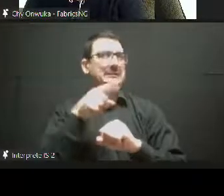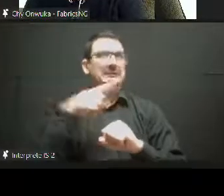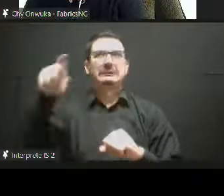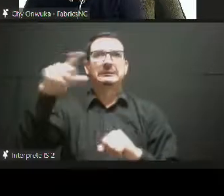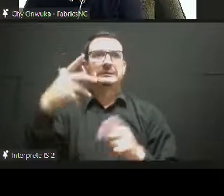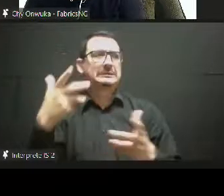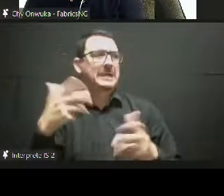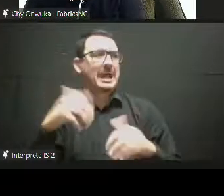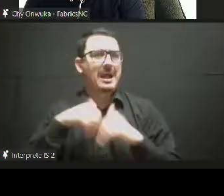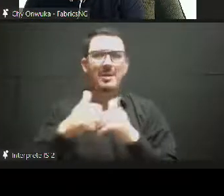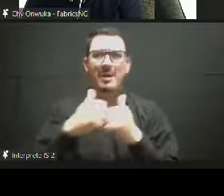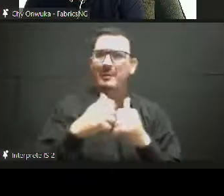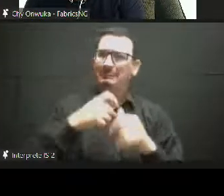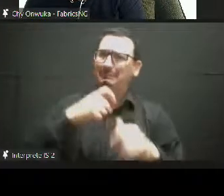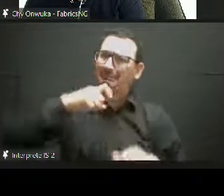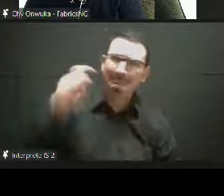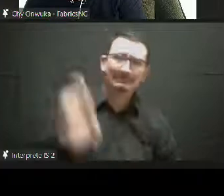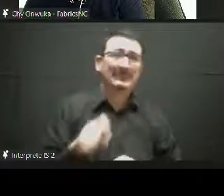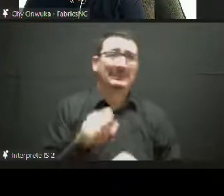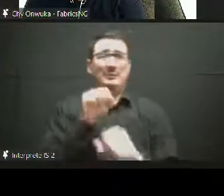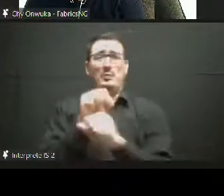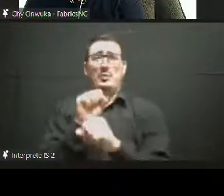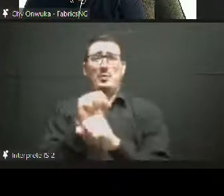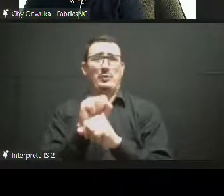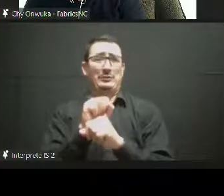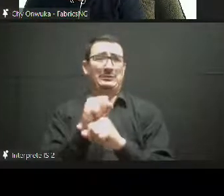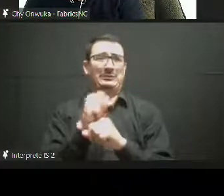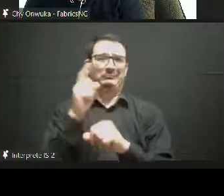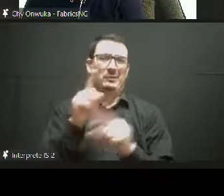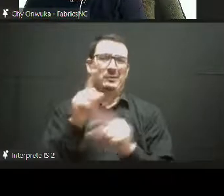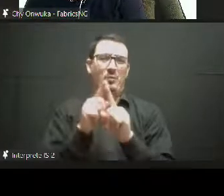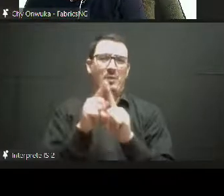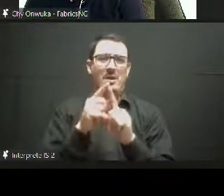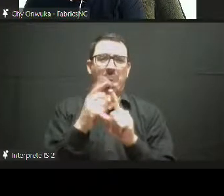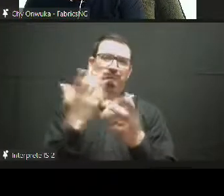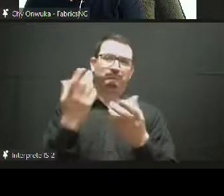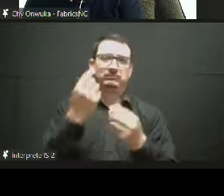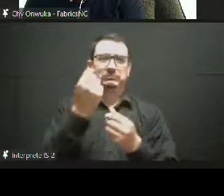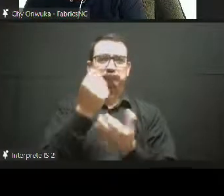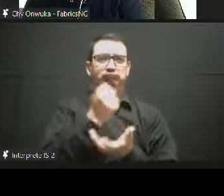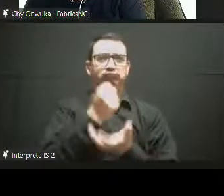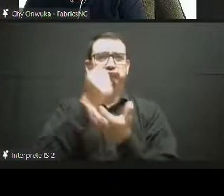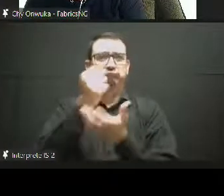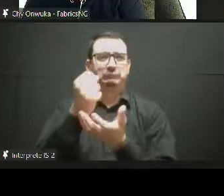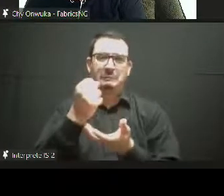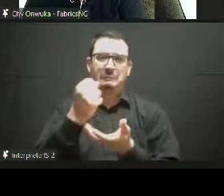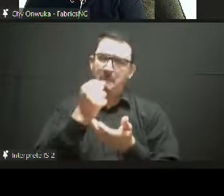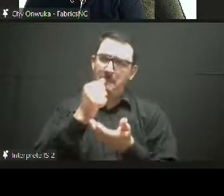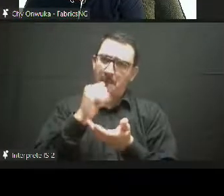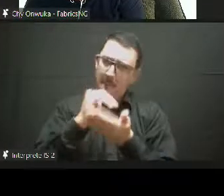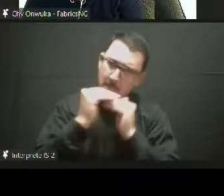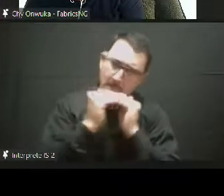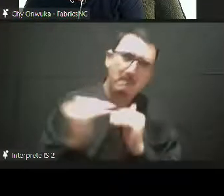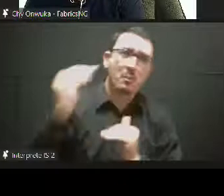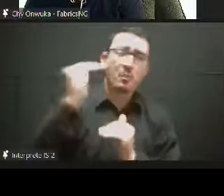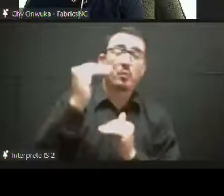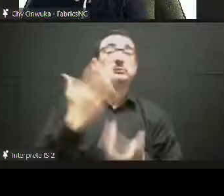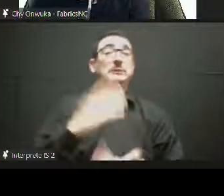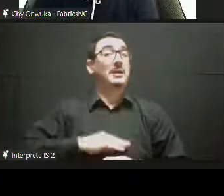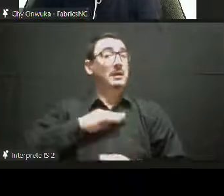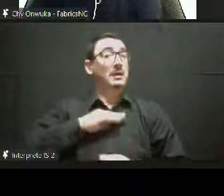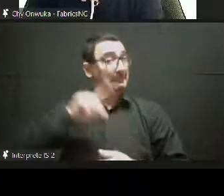of funding from Europe, but also that the work that we have done during this month to facilitate